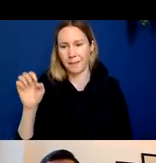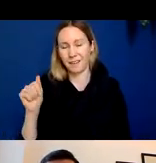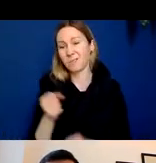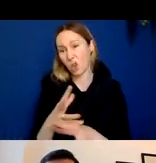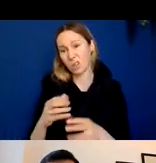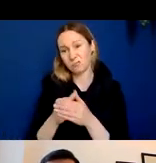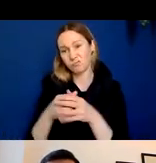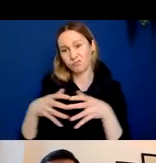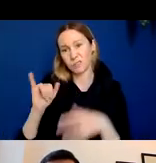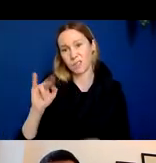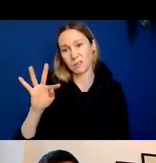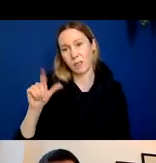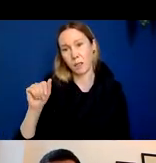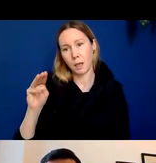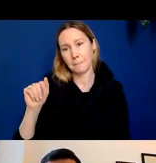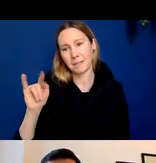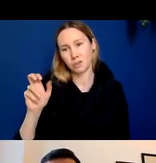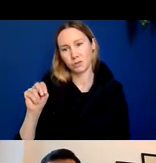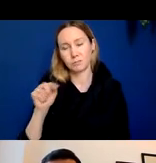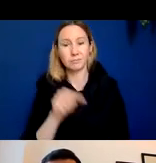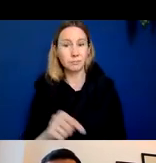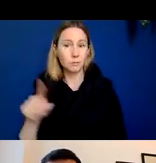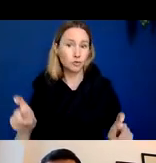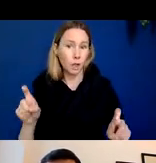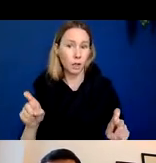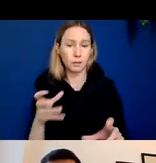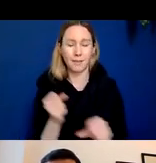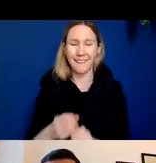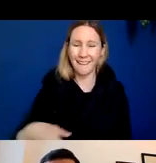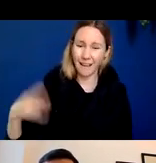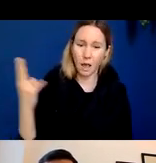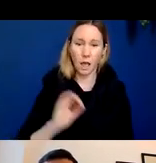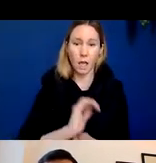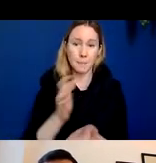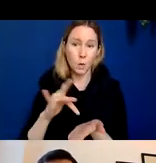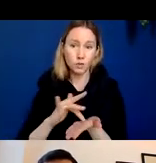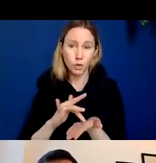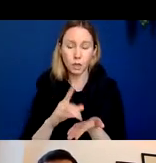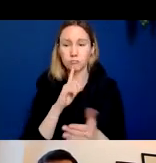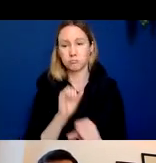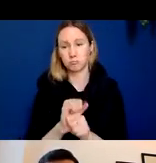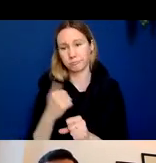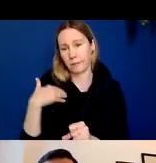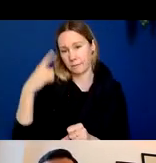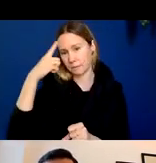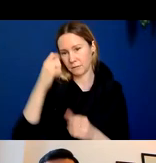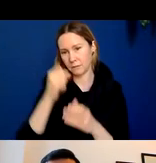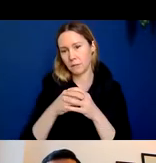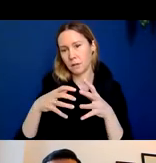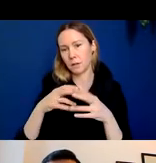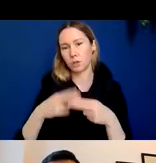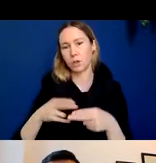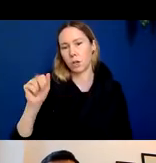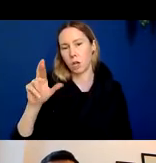about 40% of patients in this trial who received the highest dose of drug actually had inflammation in the brain something we call ARIA